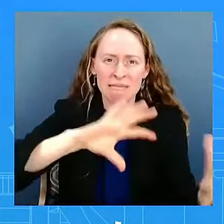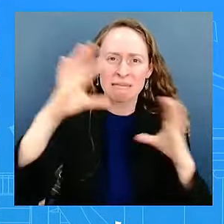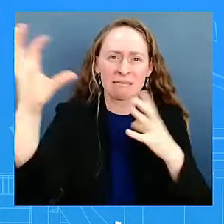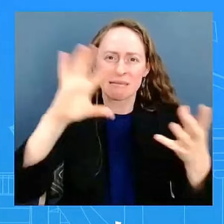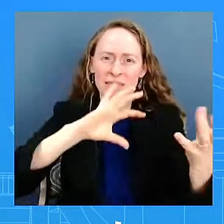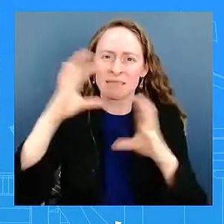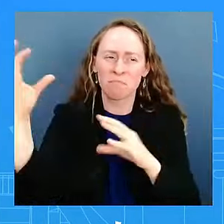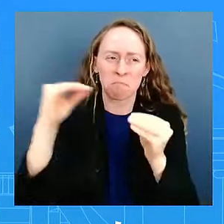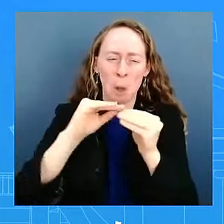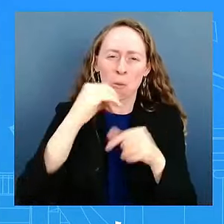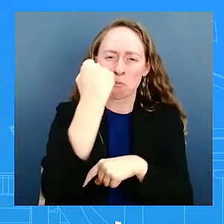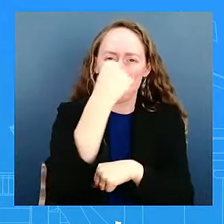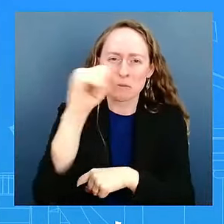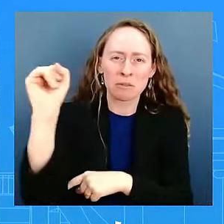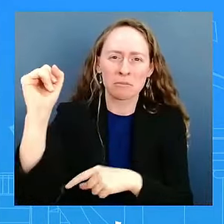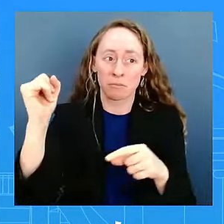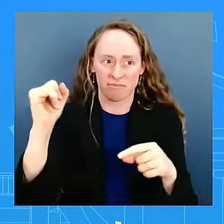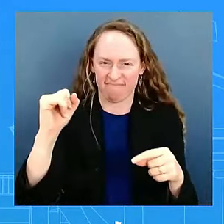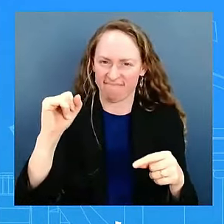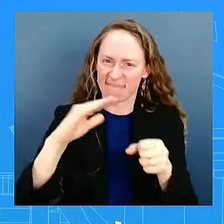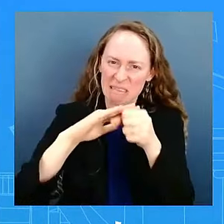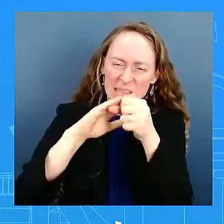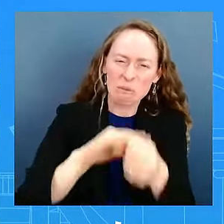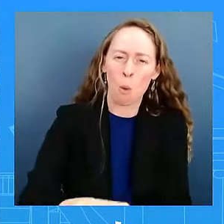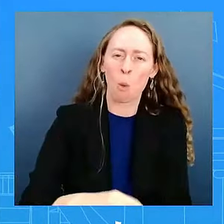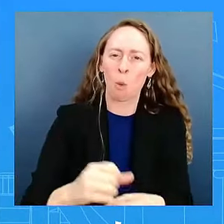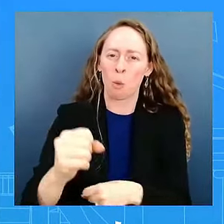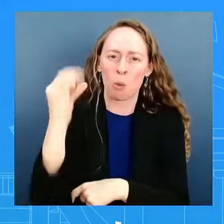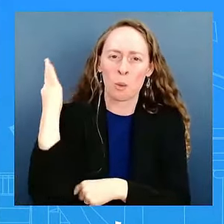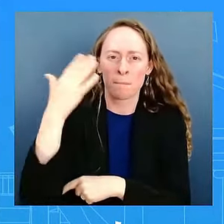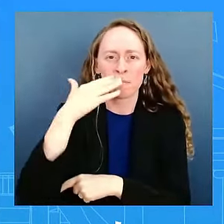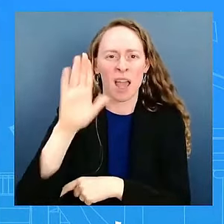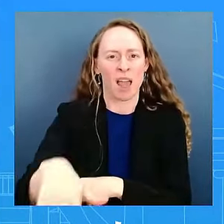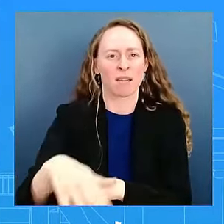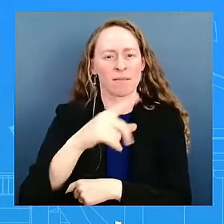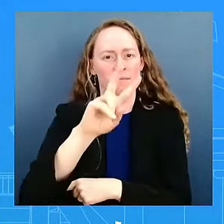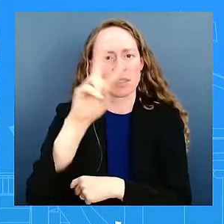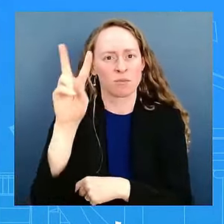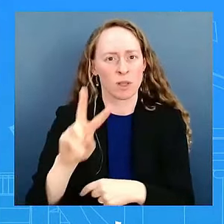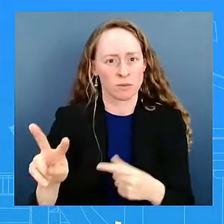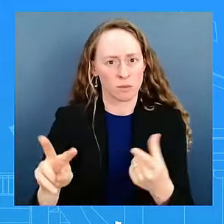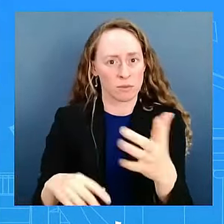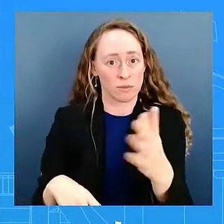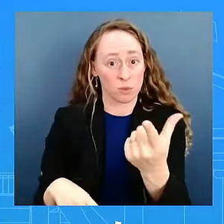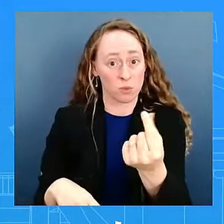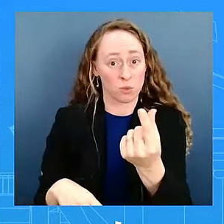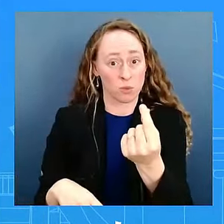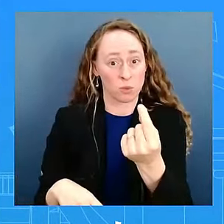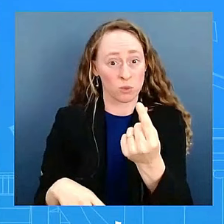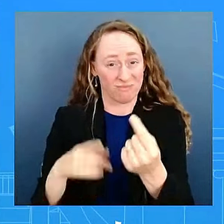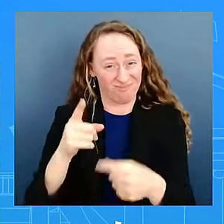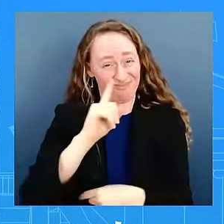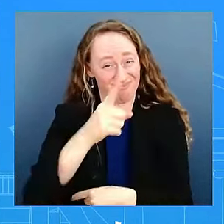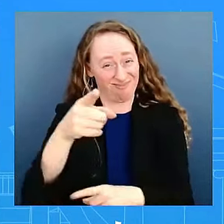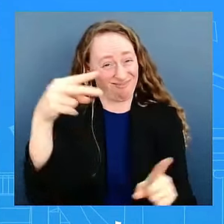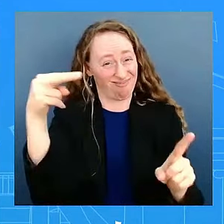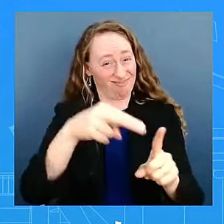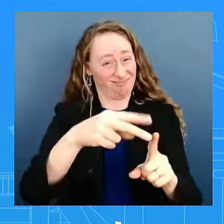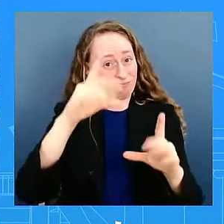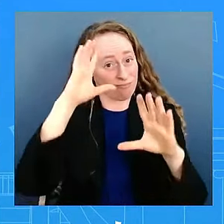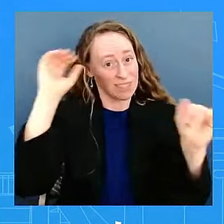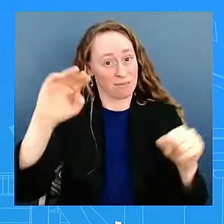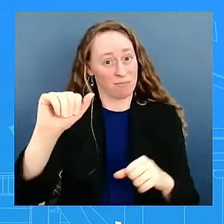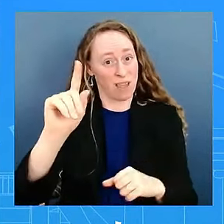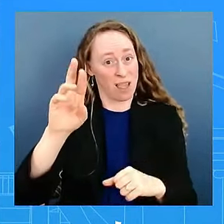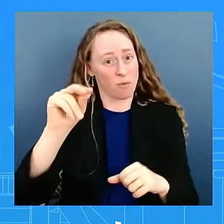does the U.S. still believe that Maduro can be convinced to release this data? And how long is